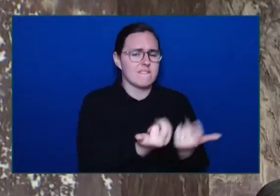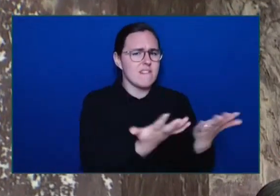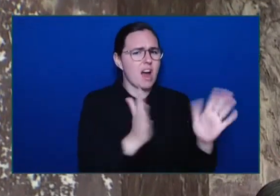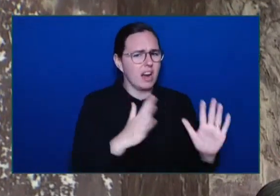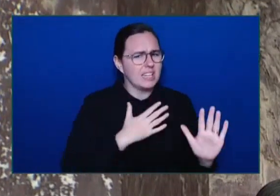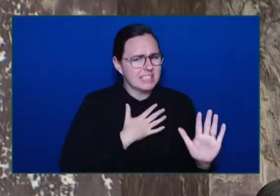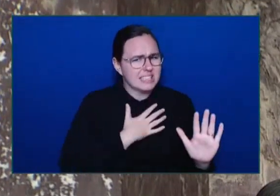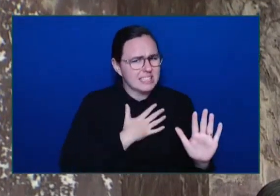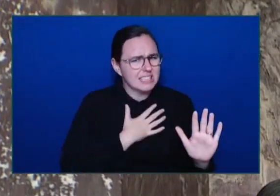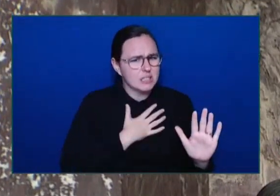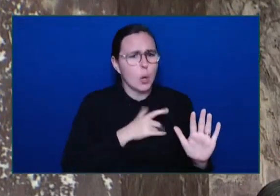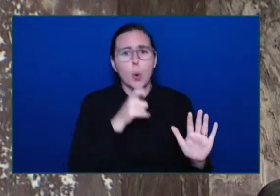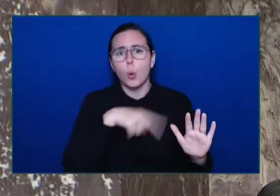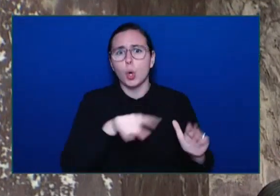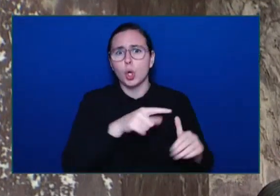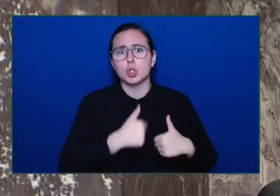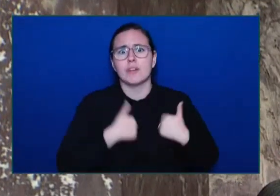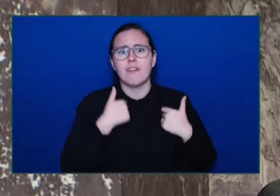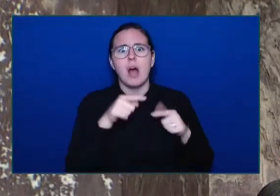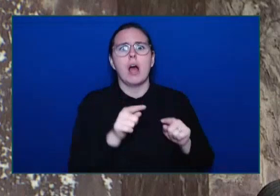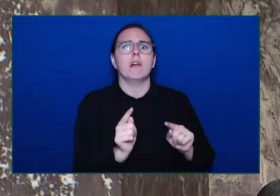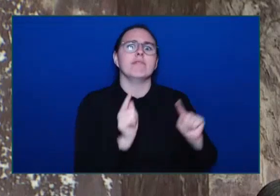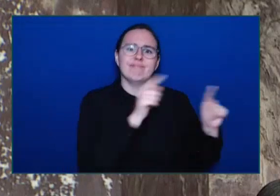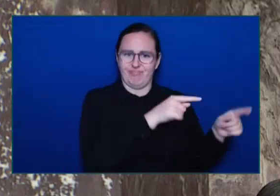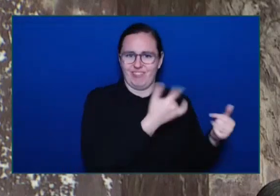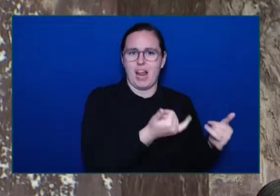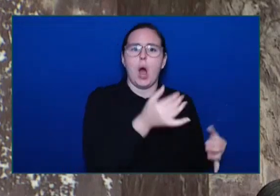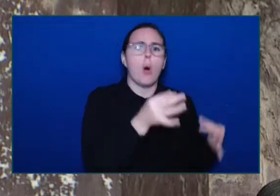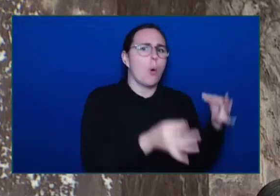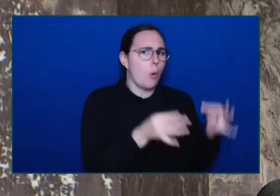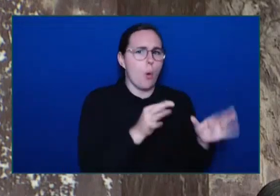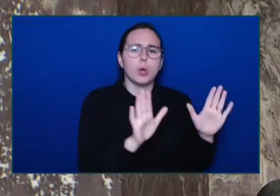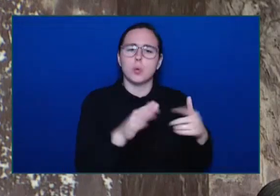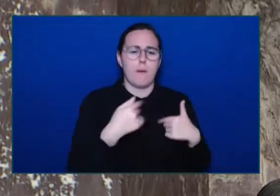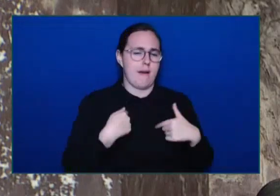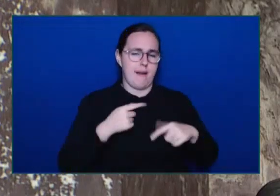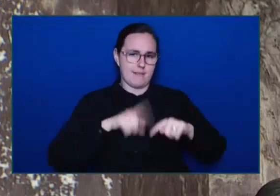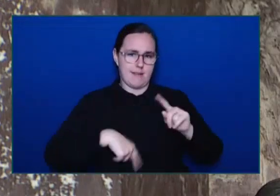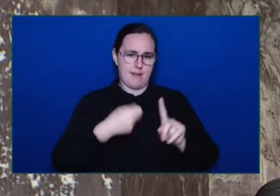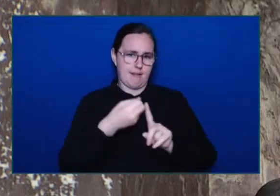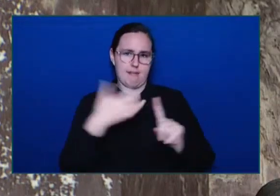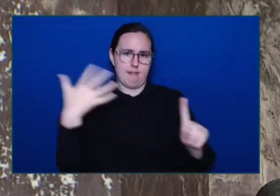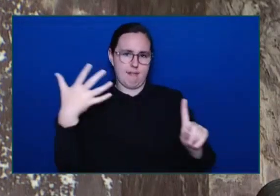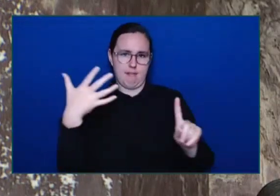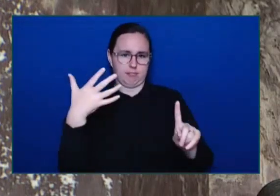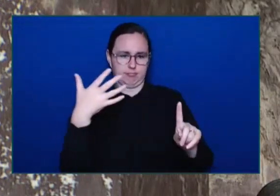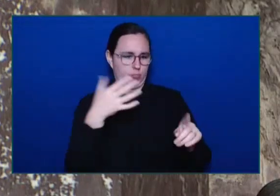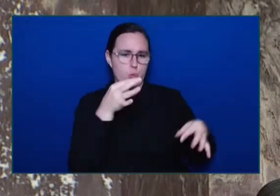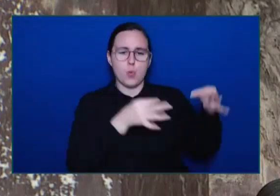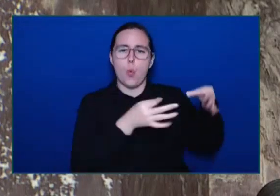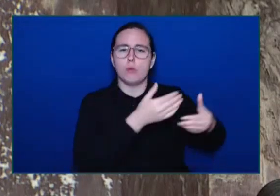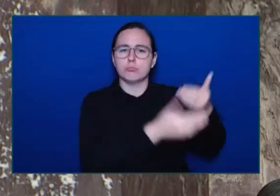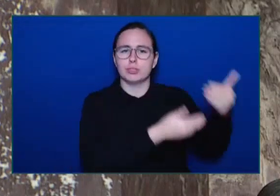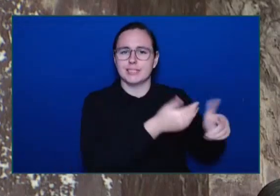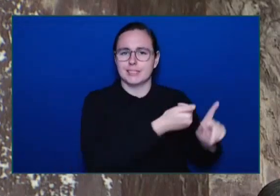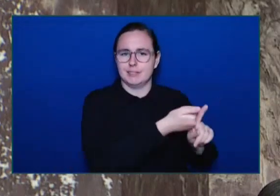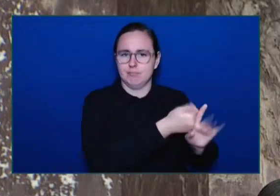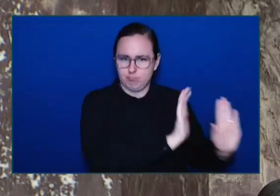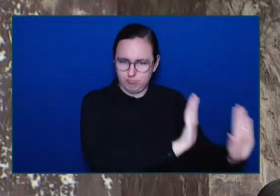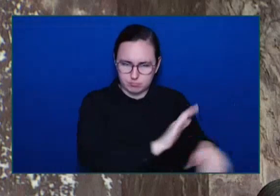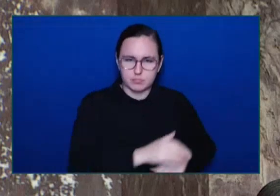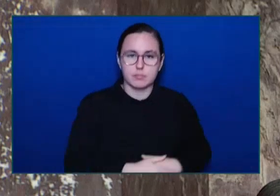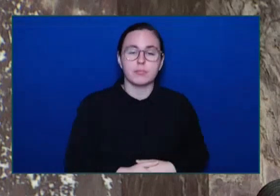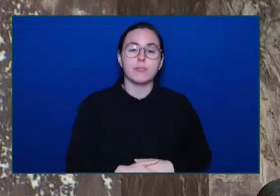comment too much on that Other than to say Honourable Speaker That when the Premier Saw something That was